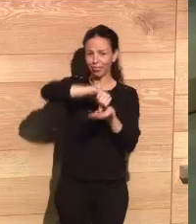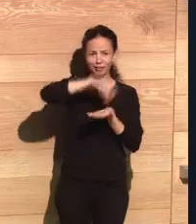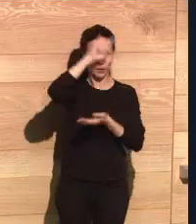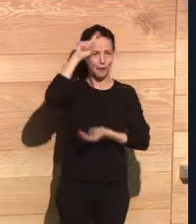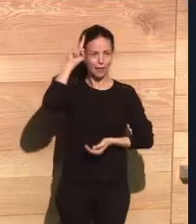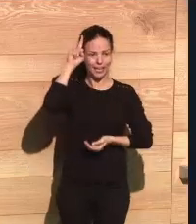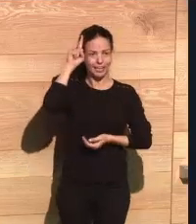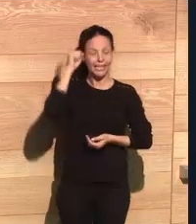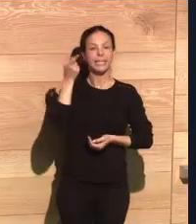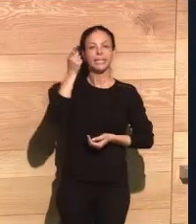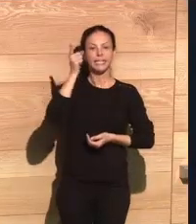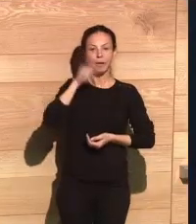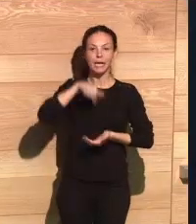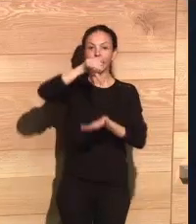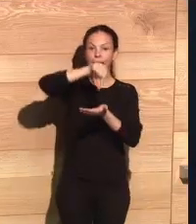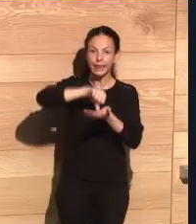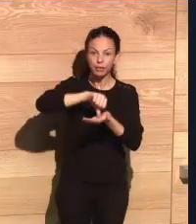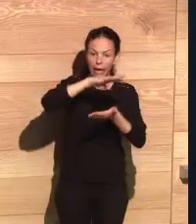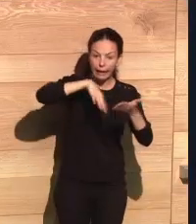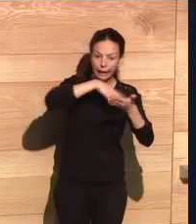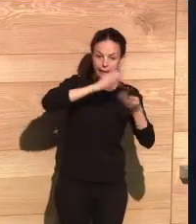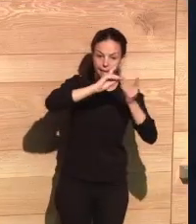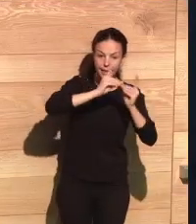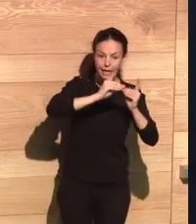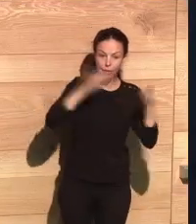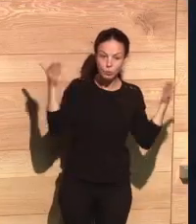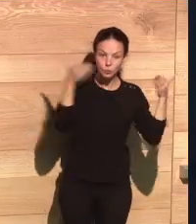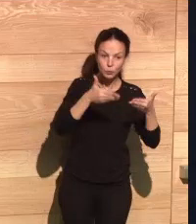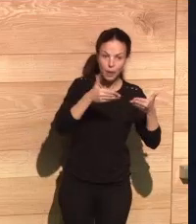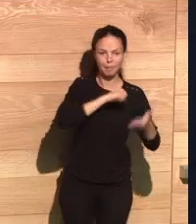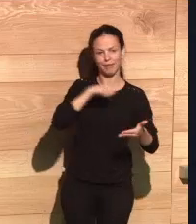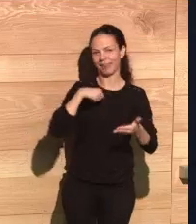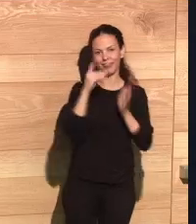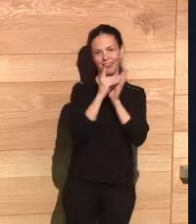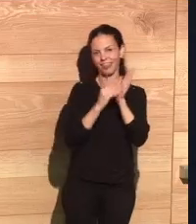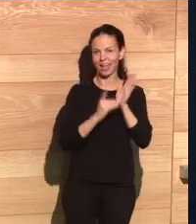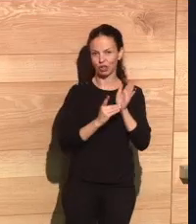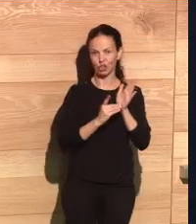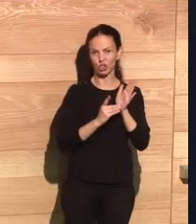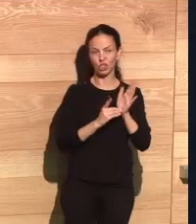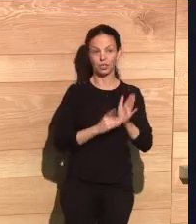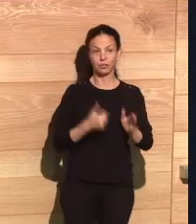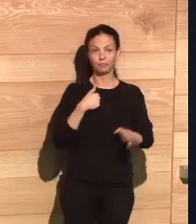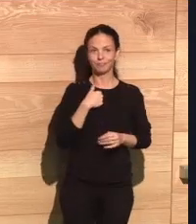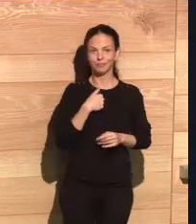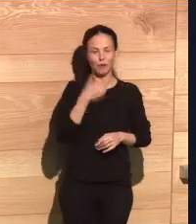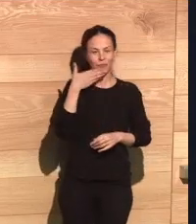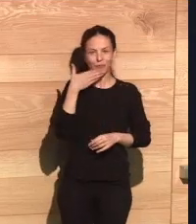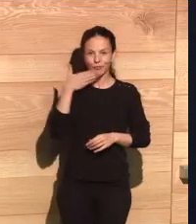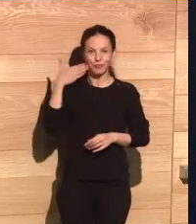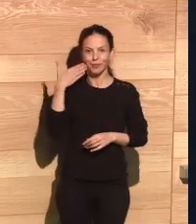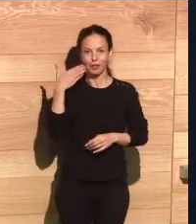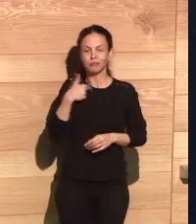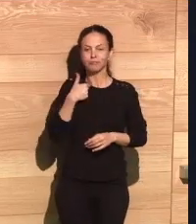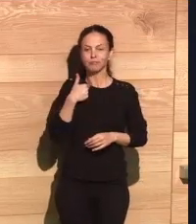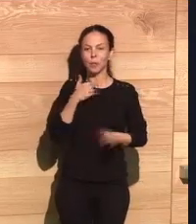place for reflection in the very heart of Madrid. And also in the very heart of everyone's concerns is the privacy of data.